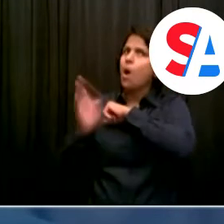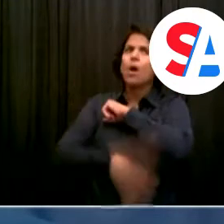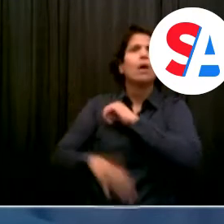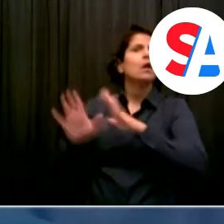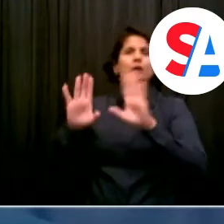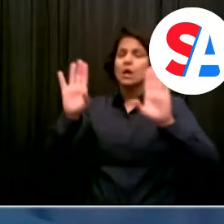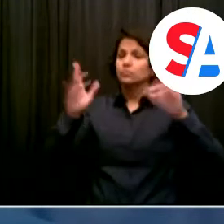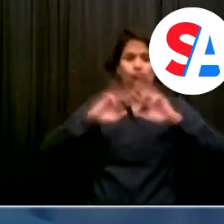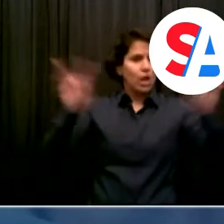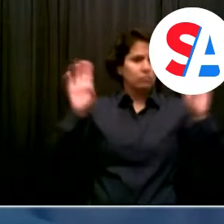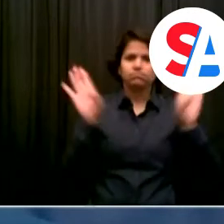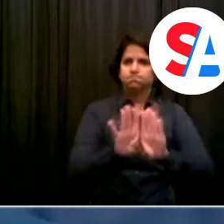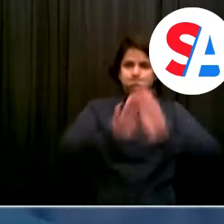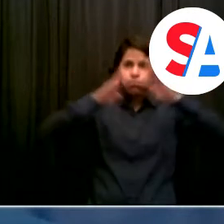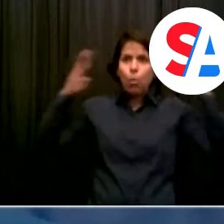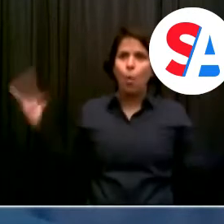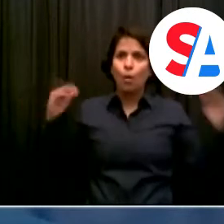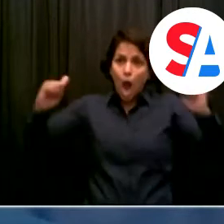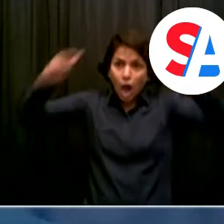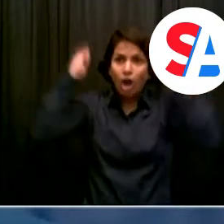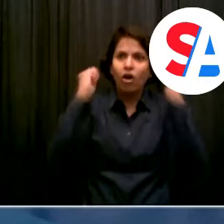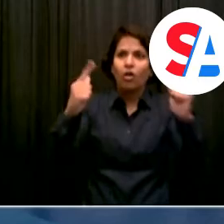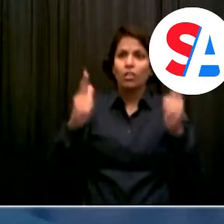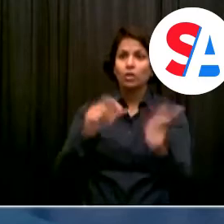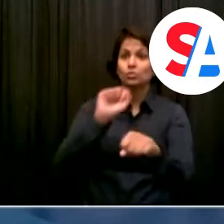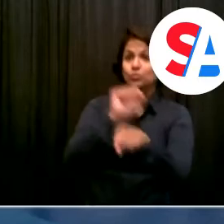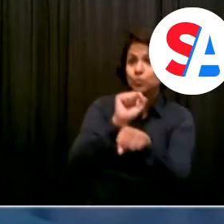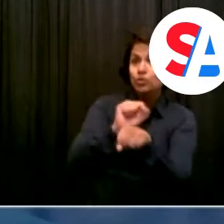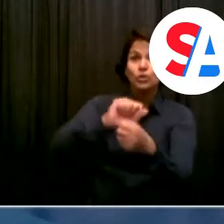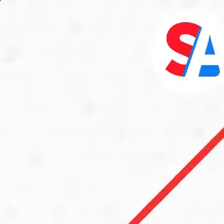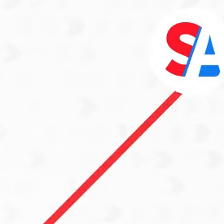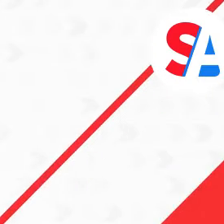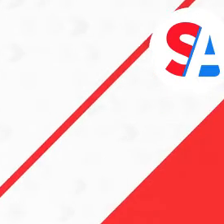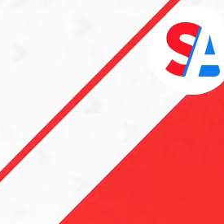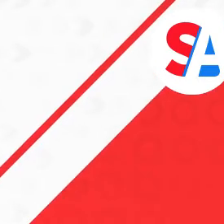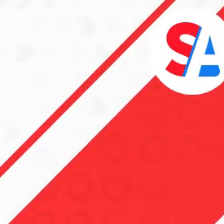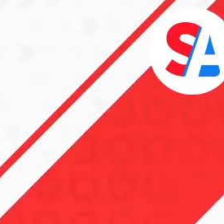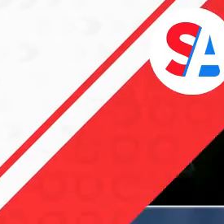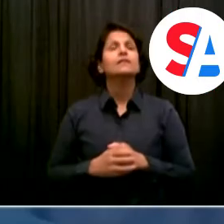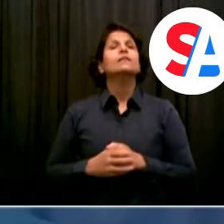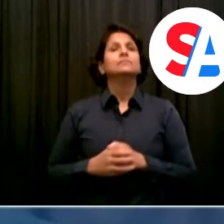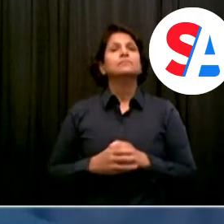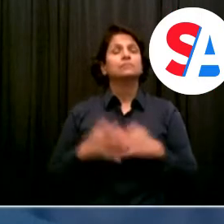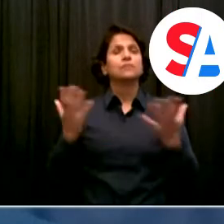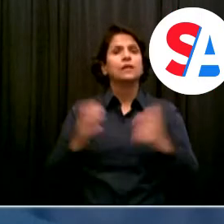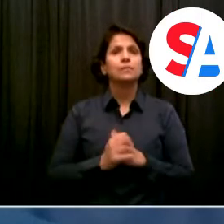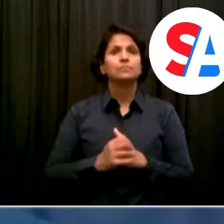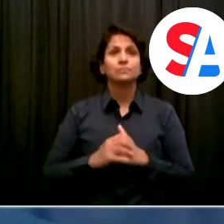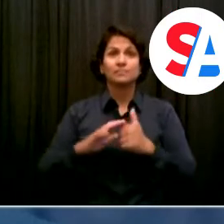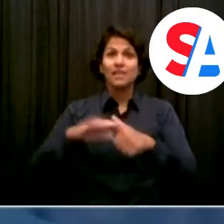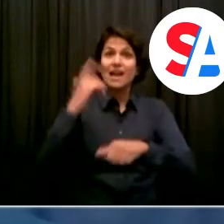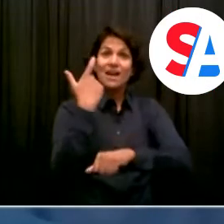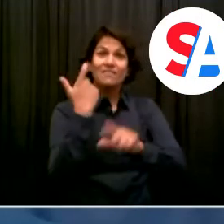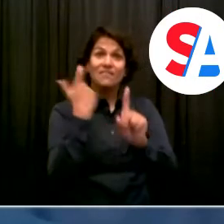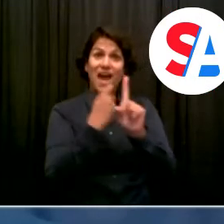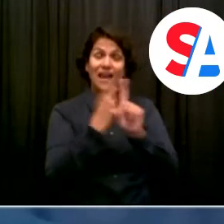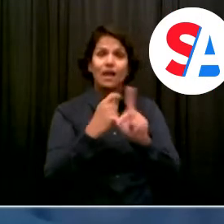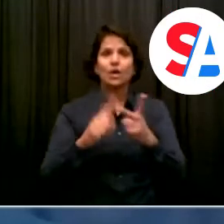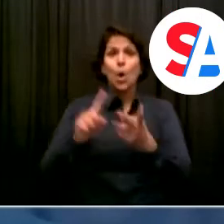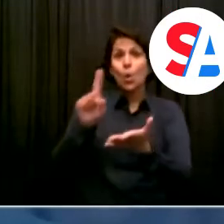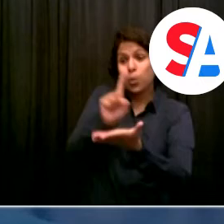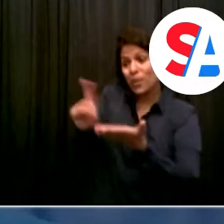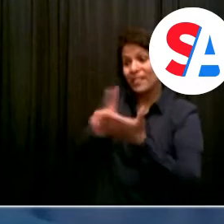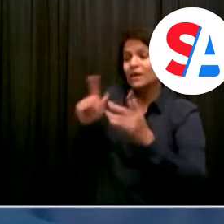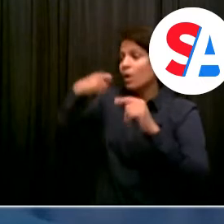September is when people come back from the summer. September is when it will all happen. This means everybody. This